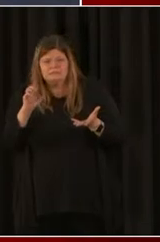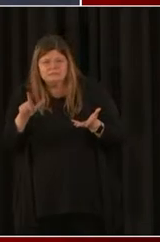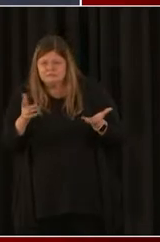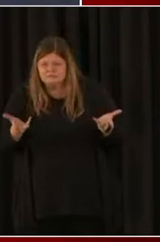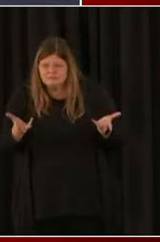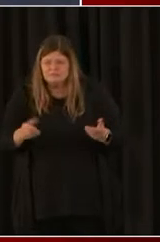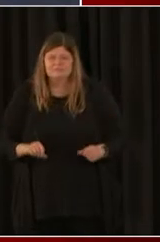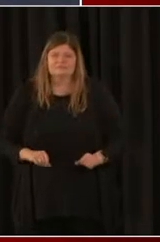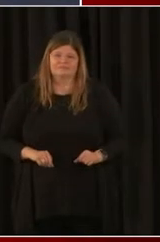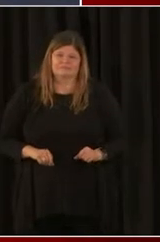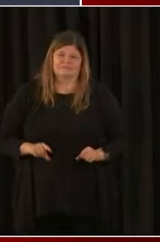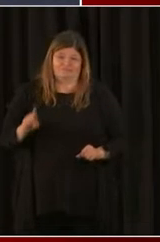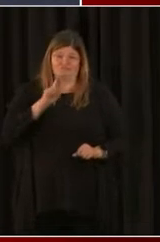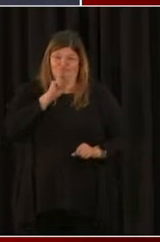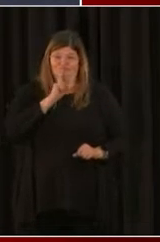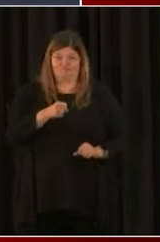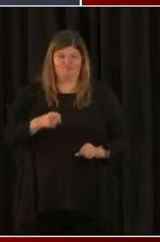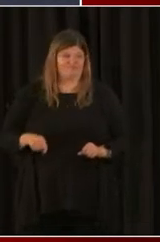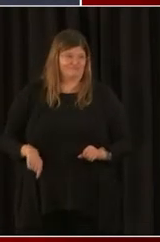Certainly.